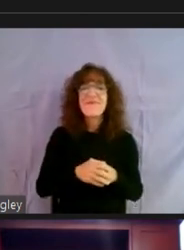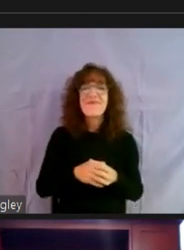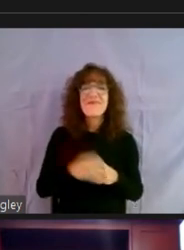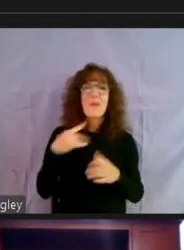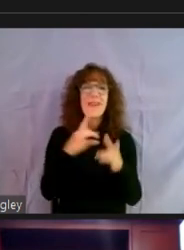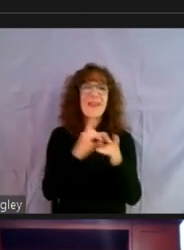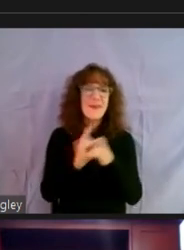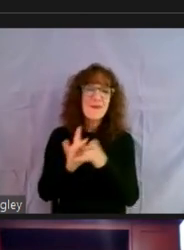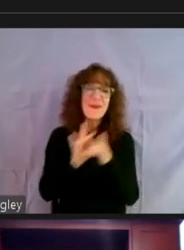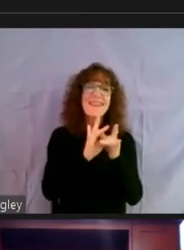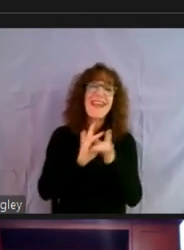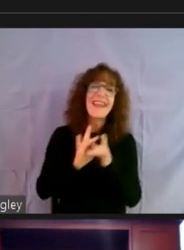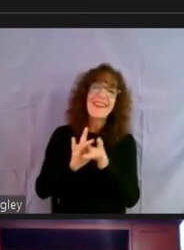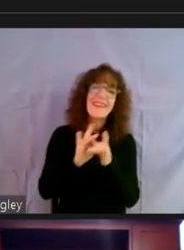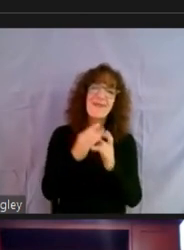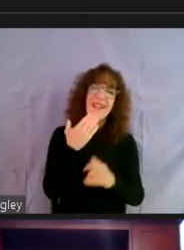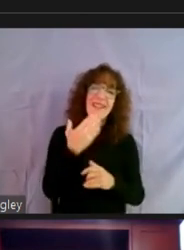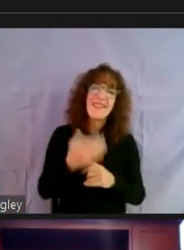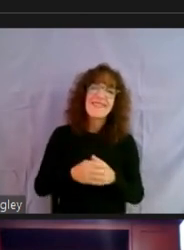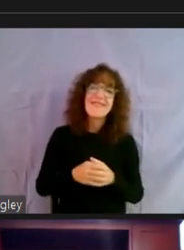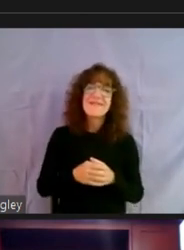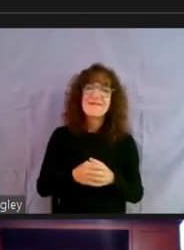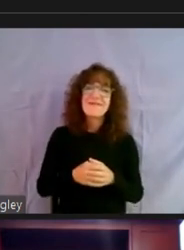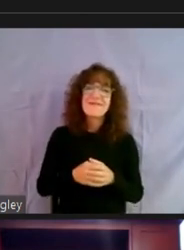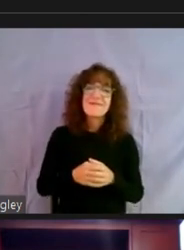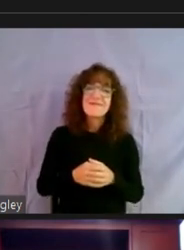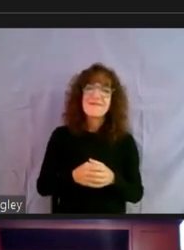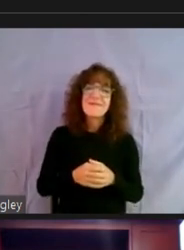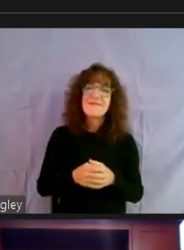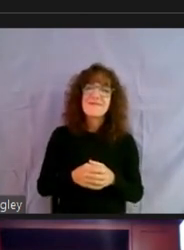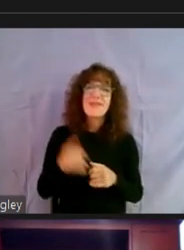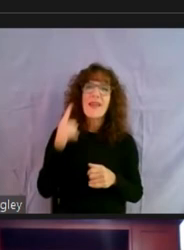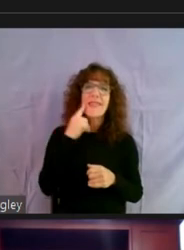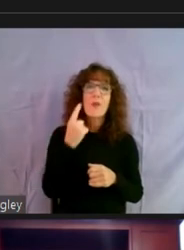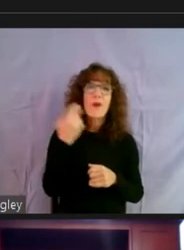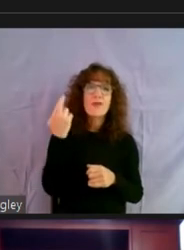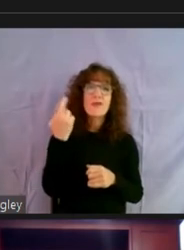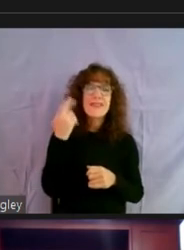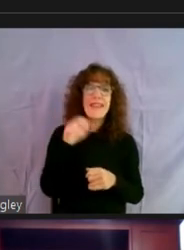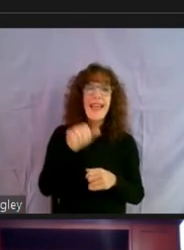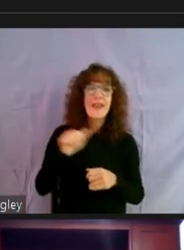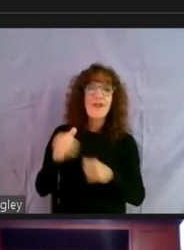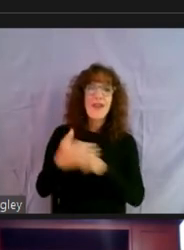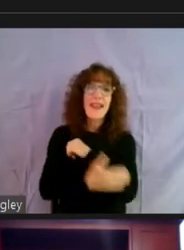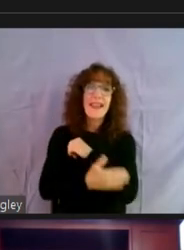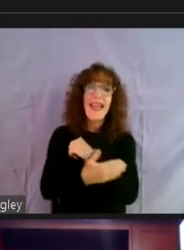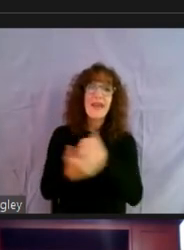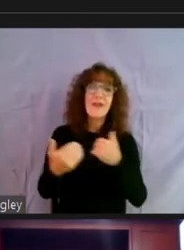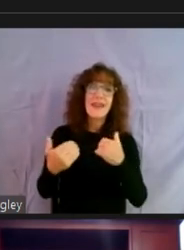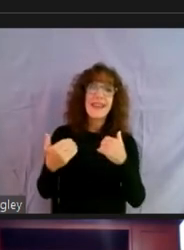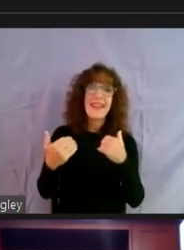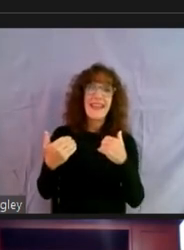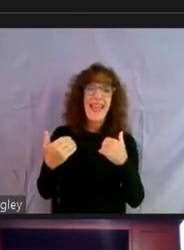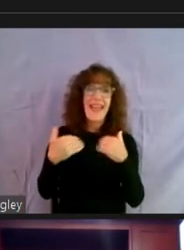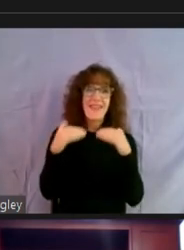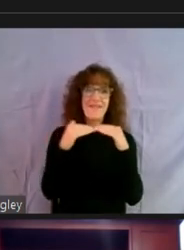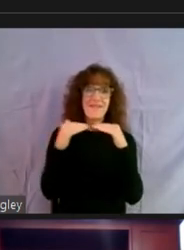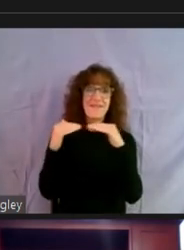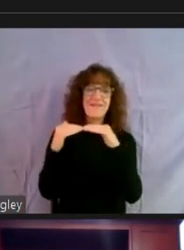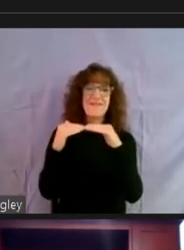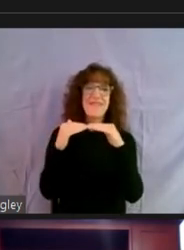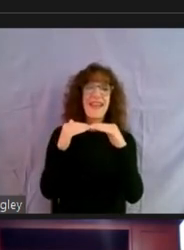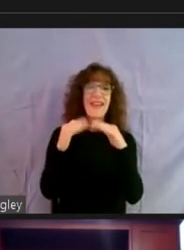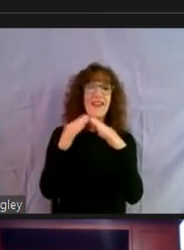coordinated it pretty well. Um, so, so, uh, I think one of the reasons that Anne Arundel County didn't have a fair housing ordinance and workforce housing